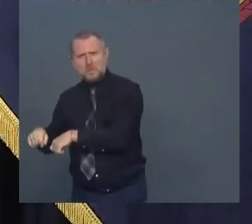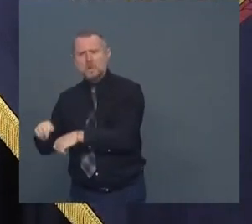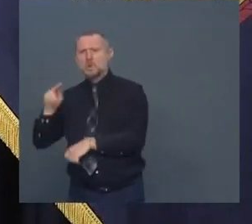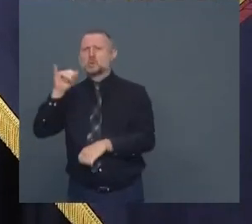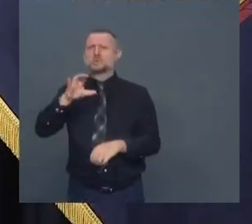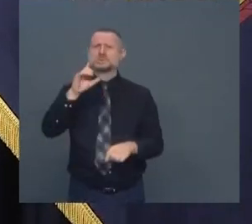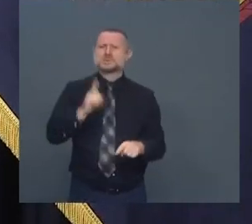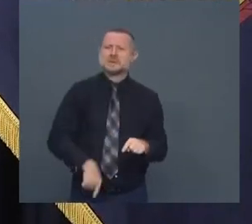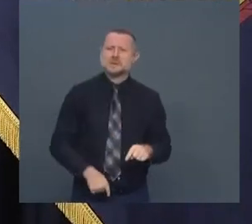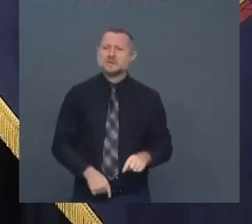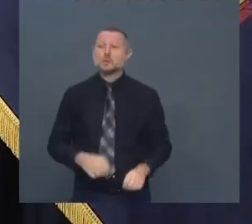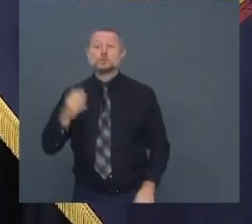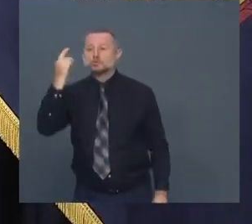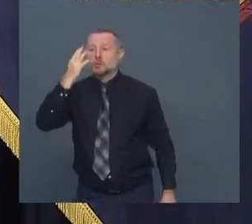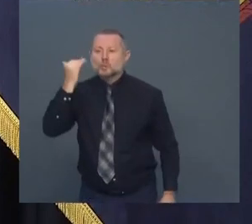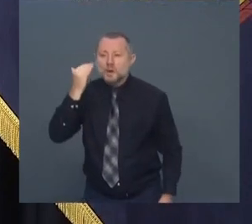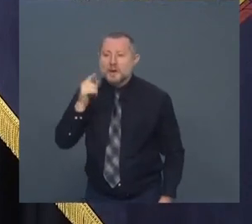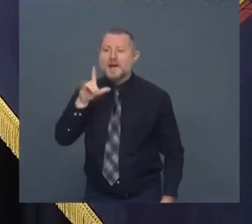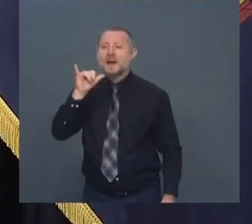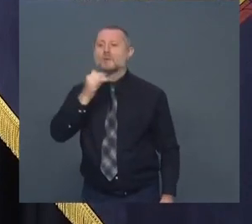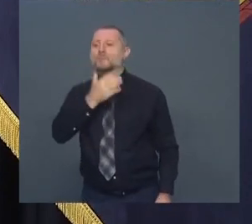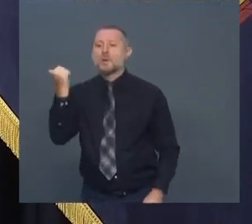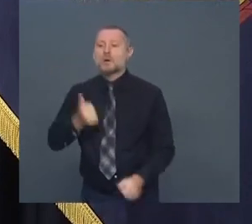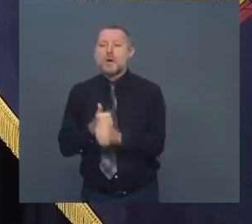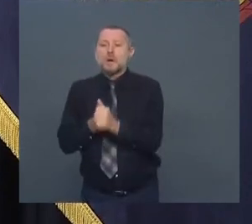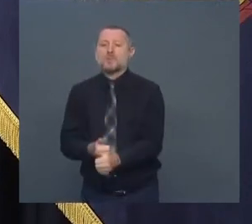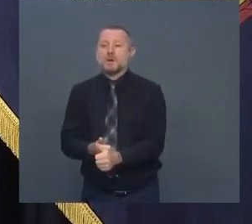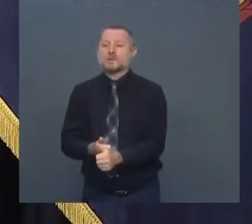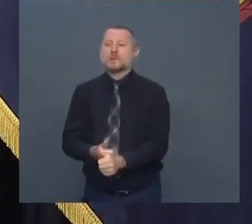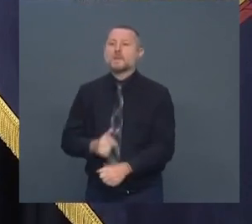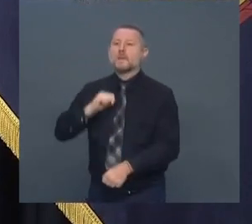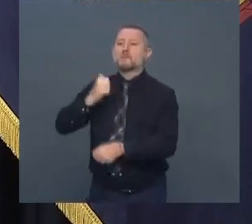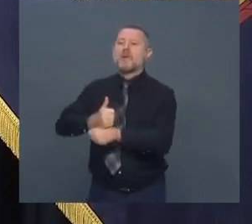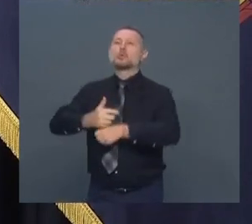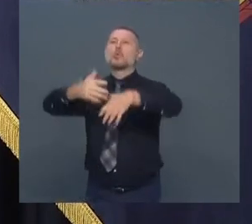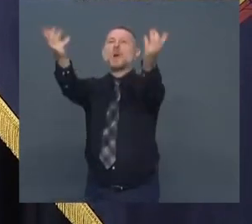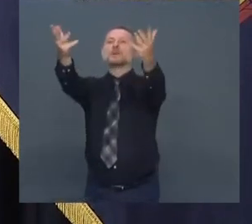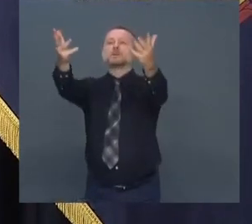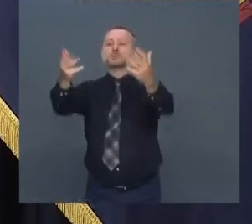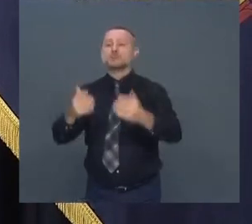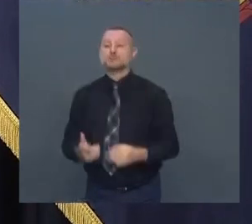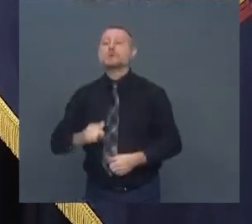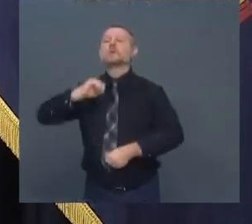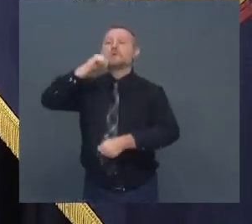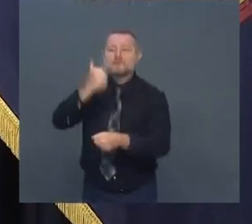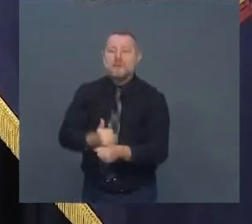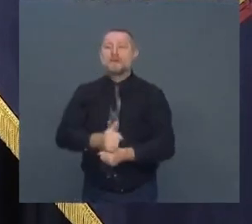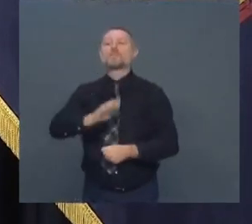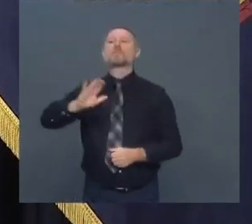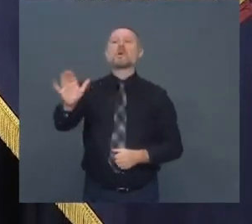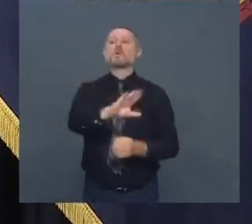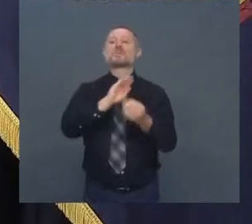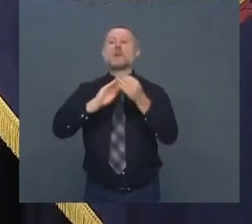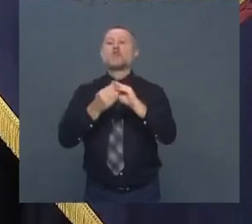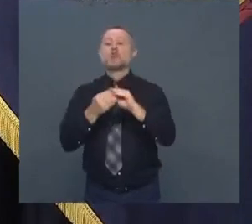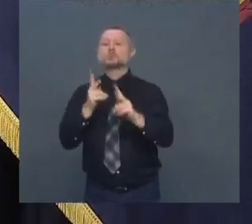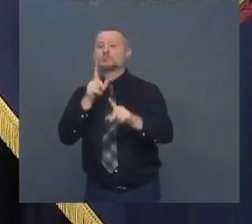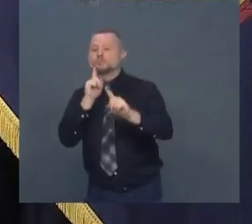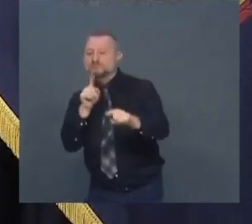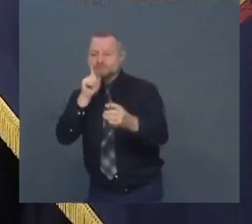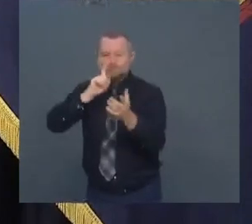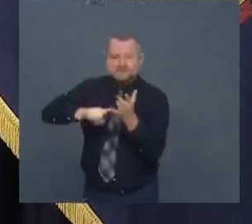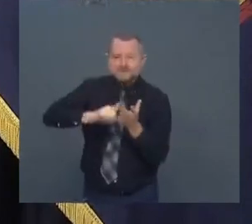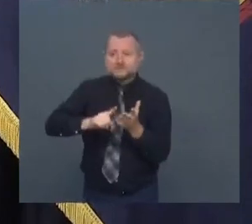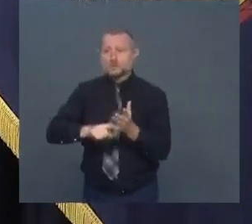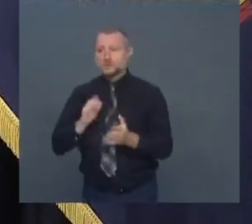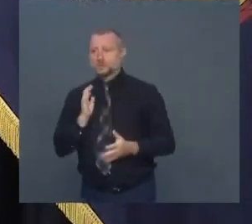they're doing better compliance based on the number of people they have going and our investigators checking